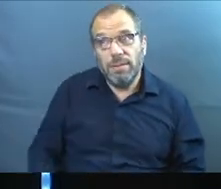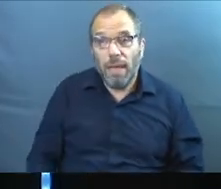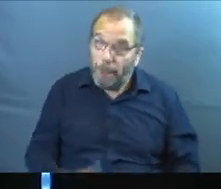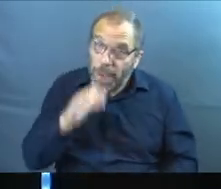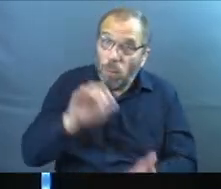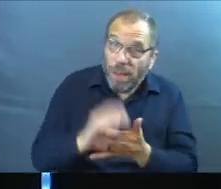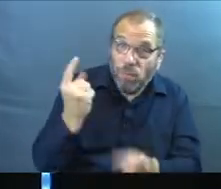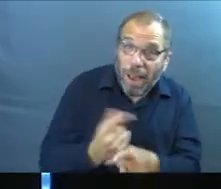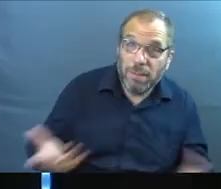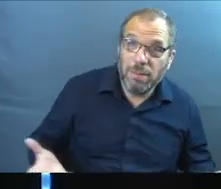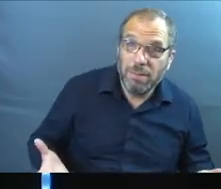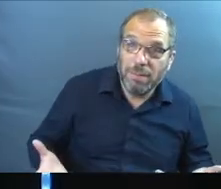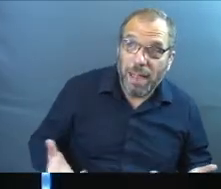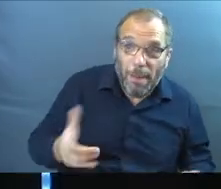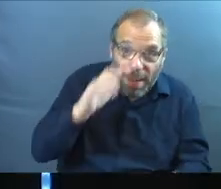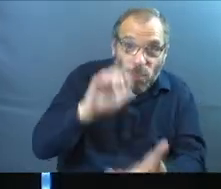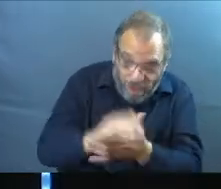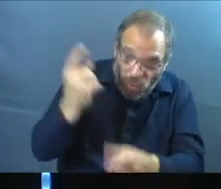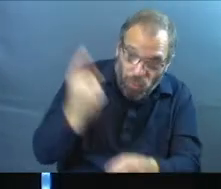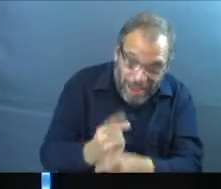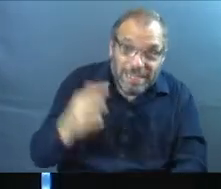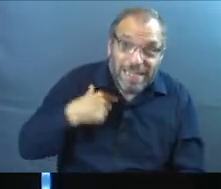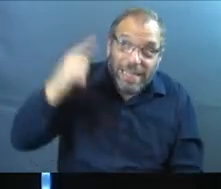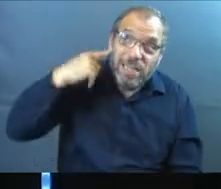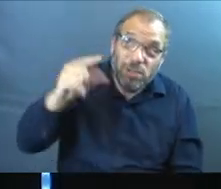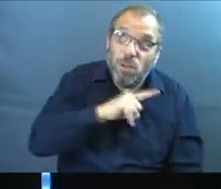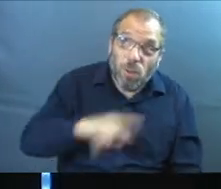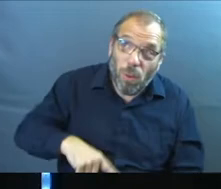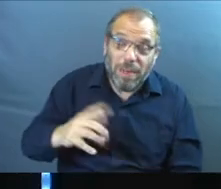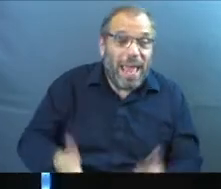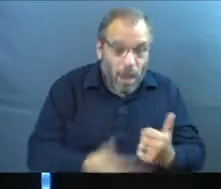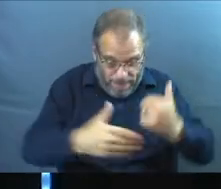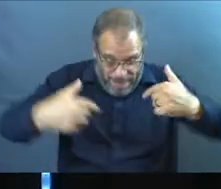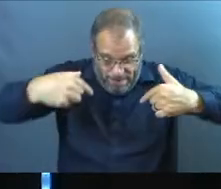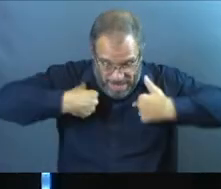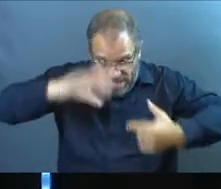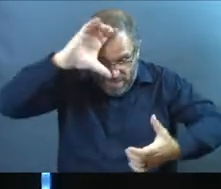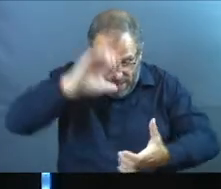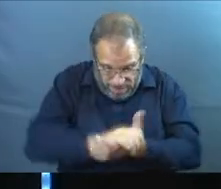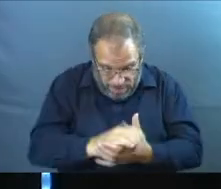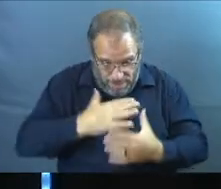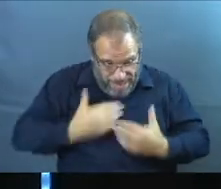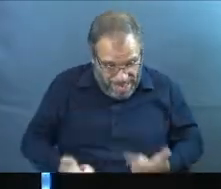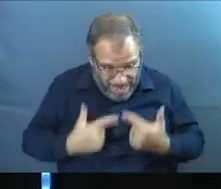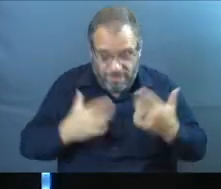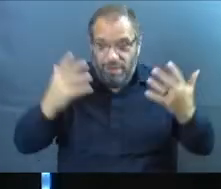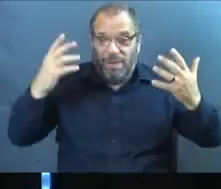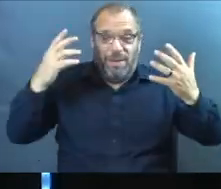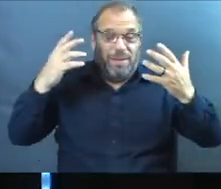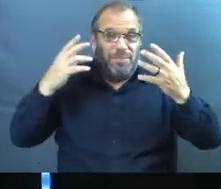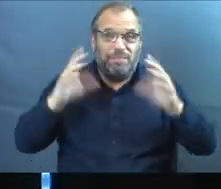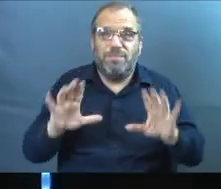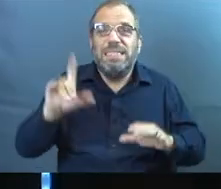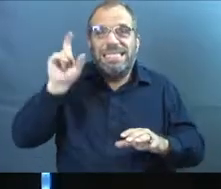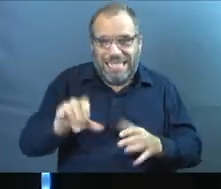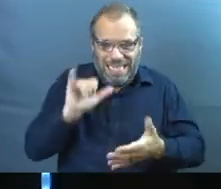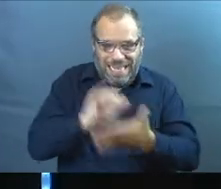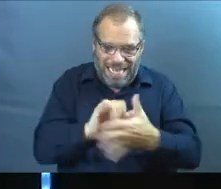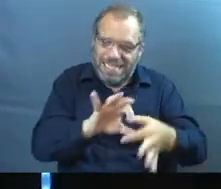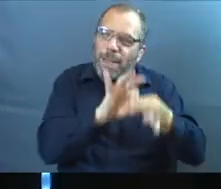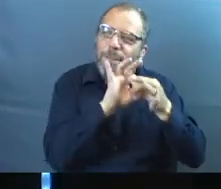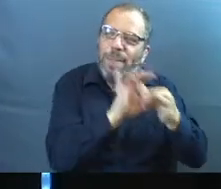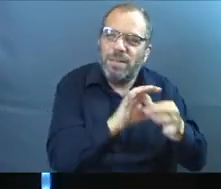she's right. She's got it. She hears the Lord and she's helping me. God's using her in mighty ways in my life too. We need that